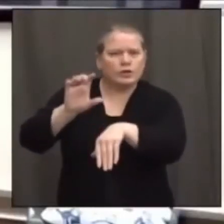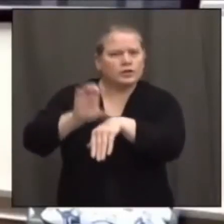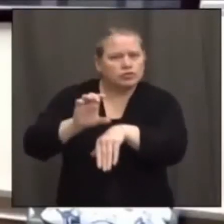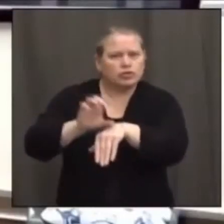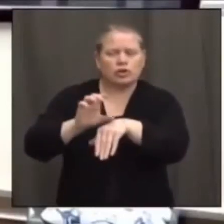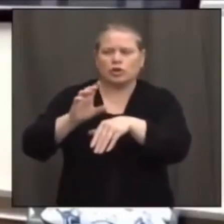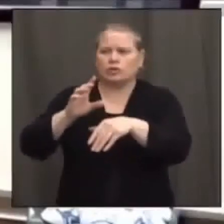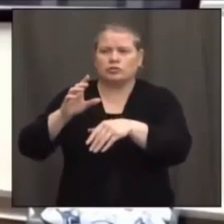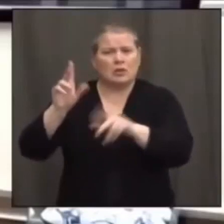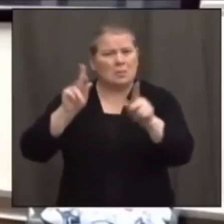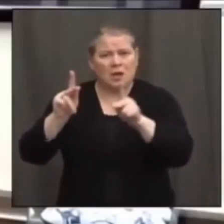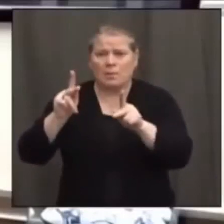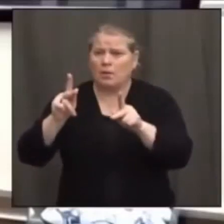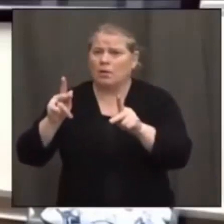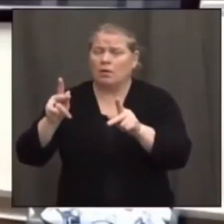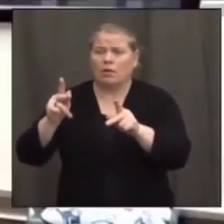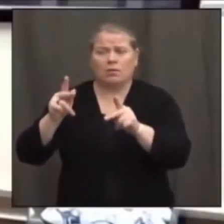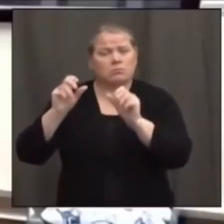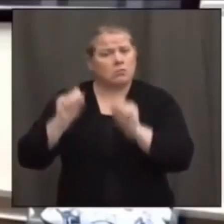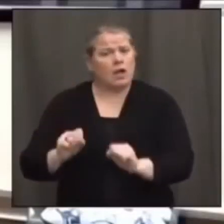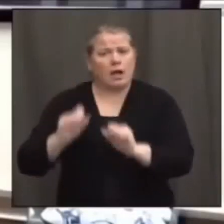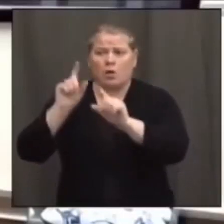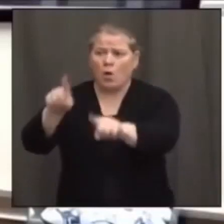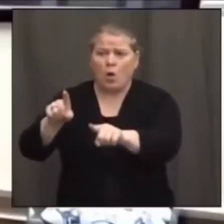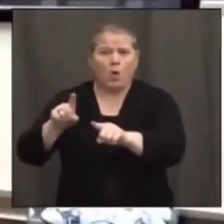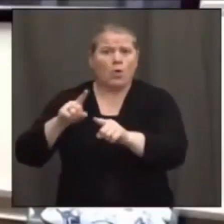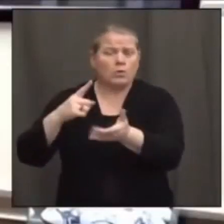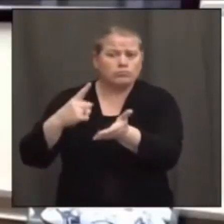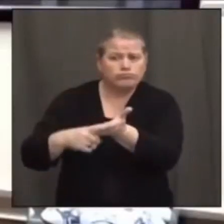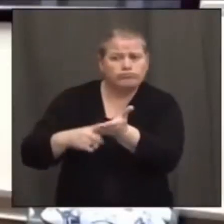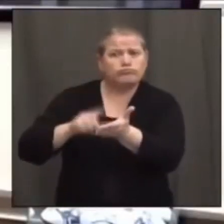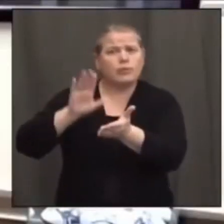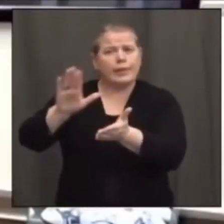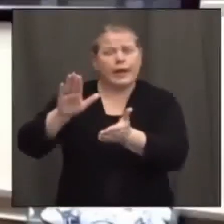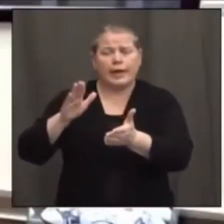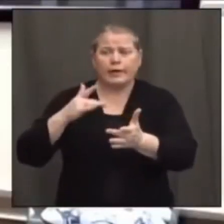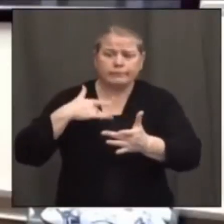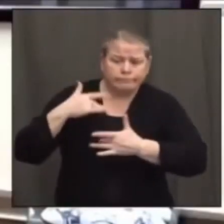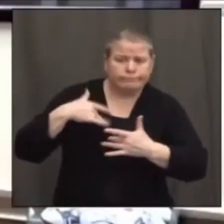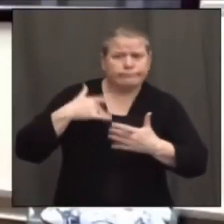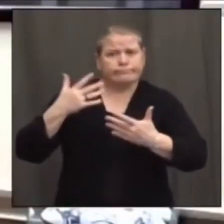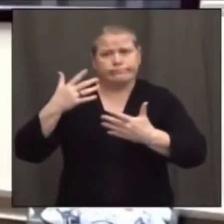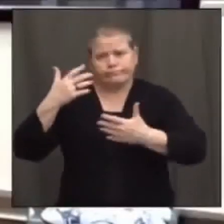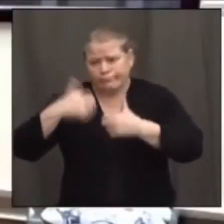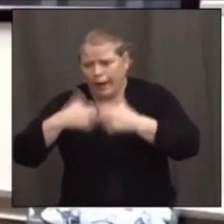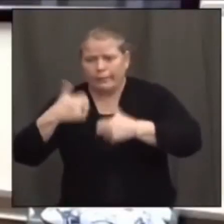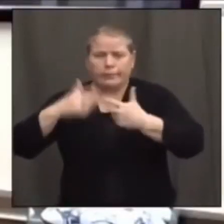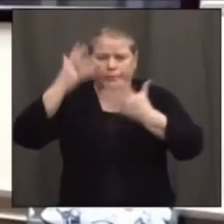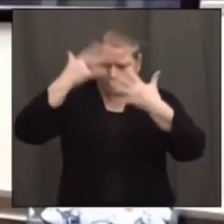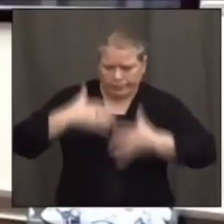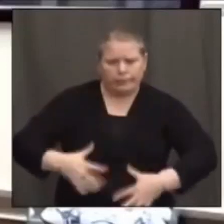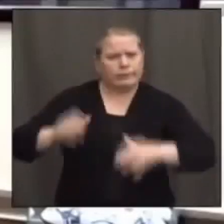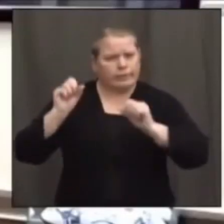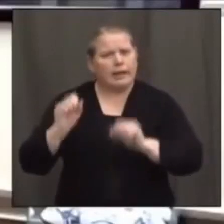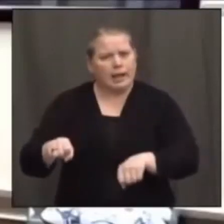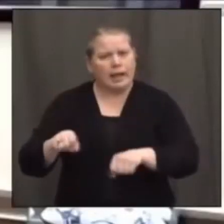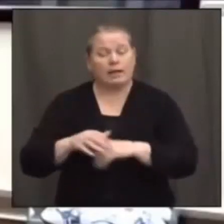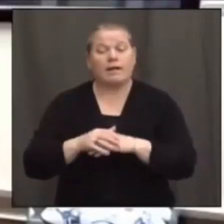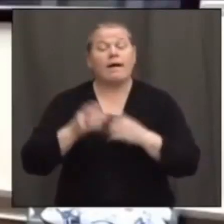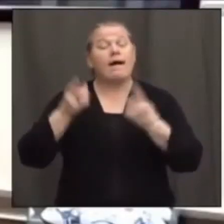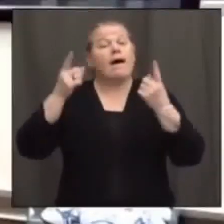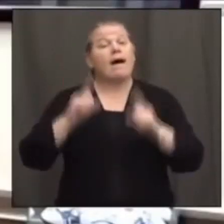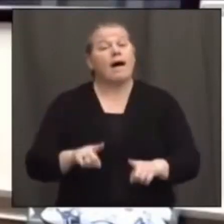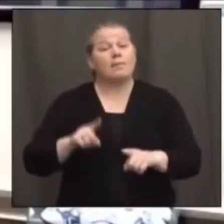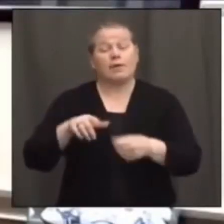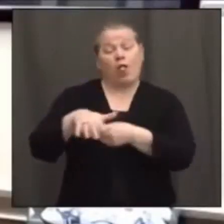back in December, early December, Eric Clemens was announced as the new incoming president